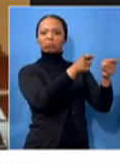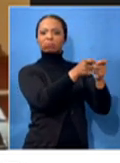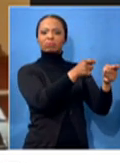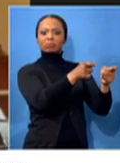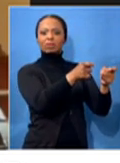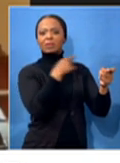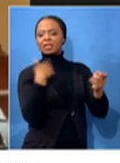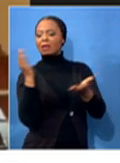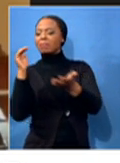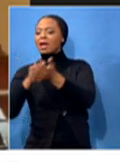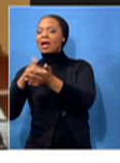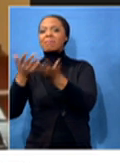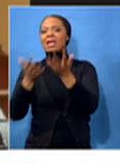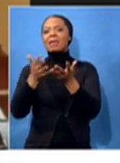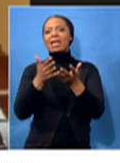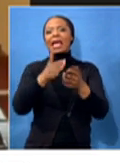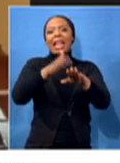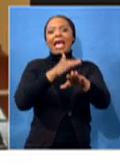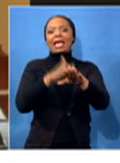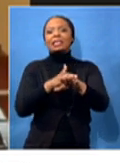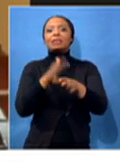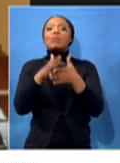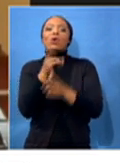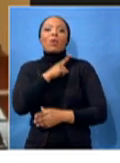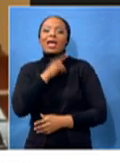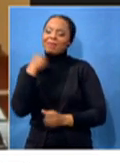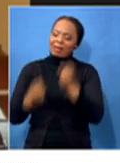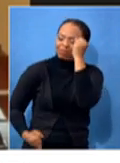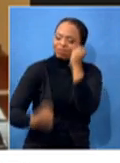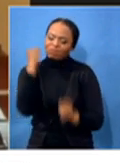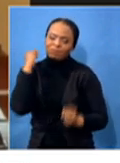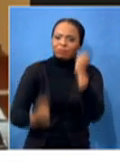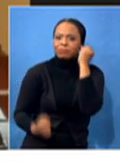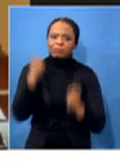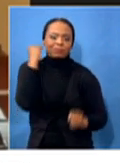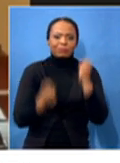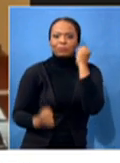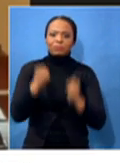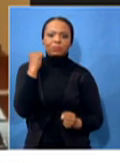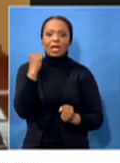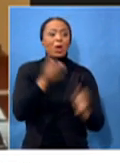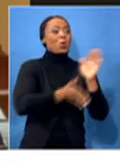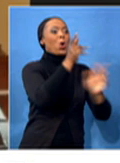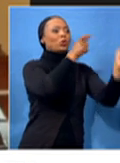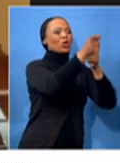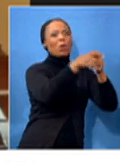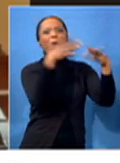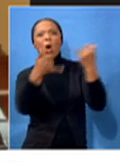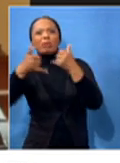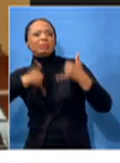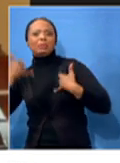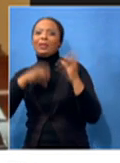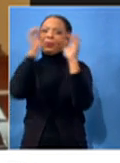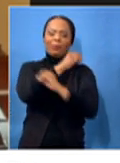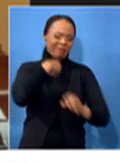late because I was running. You know, I didn't look at the time that I'm going to be late or I ran too much.